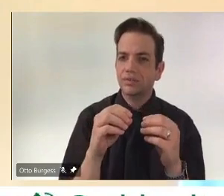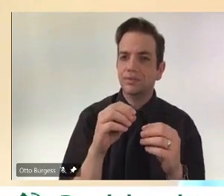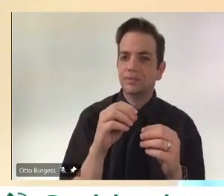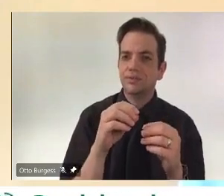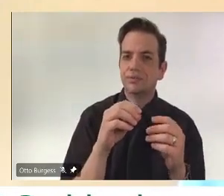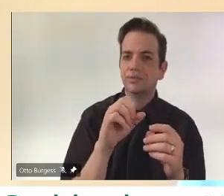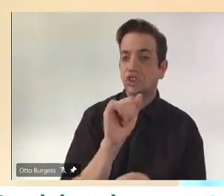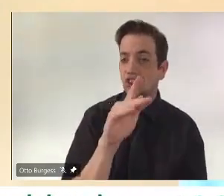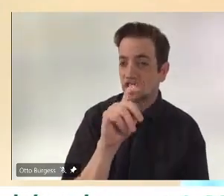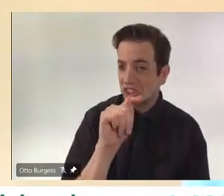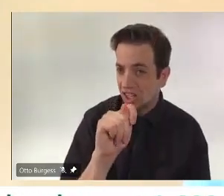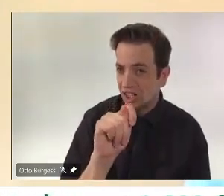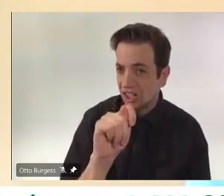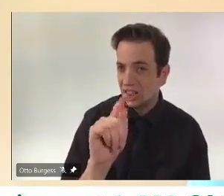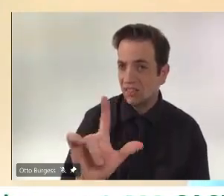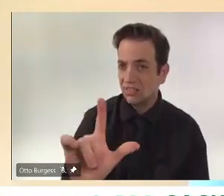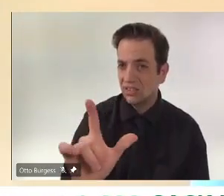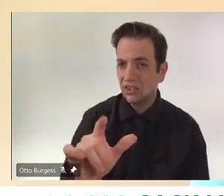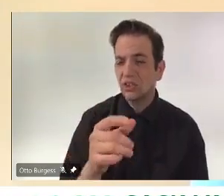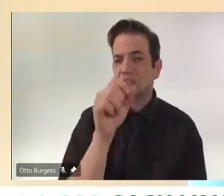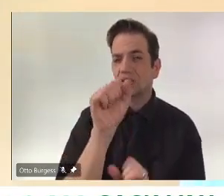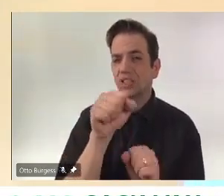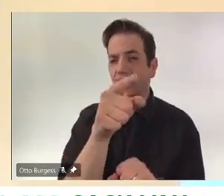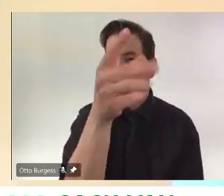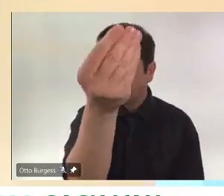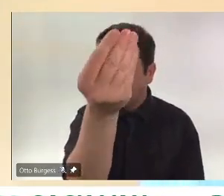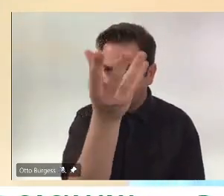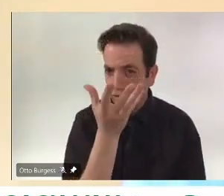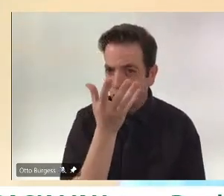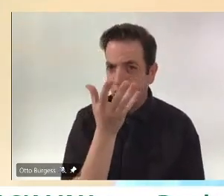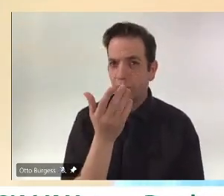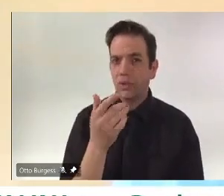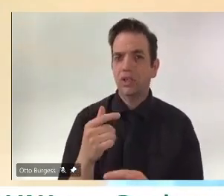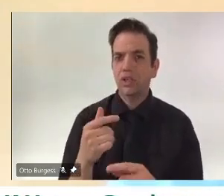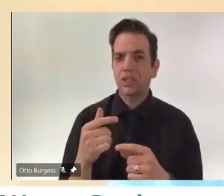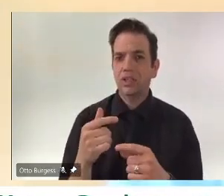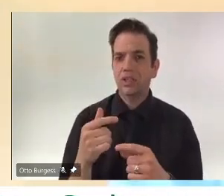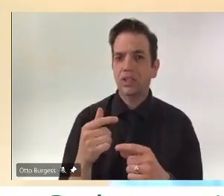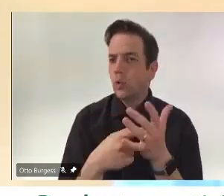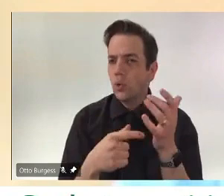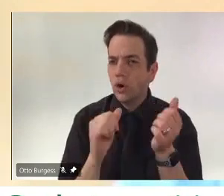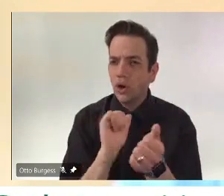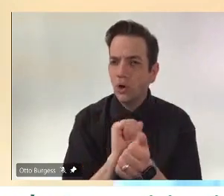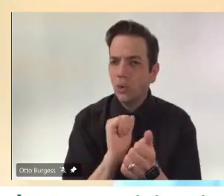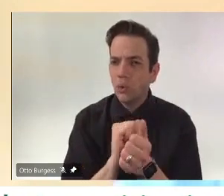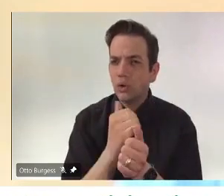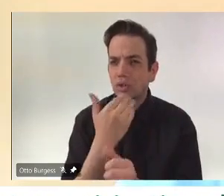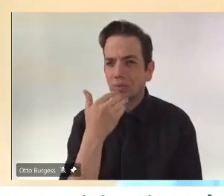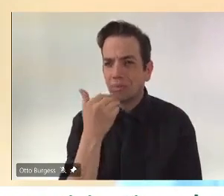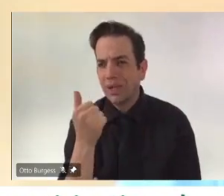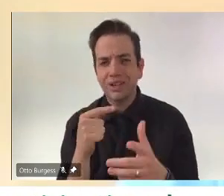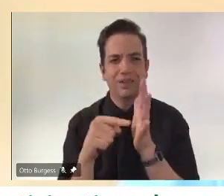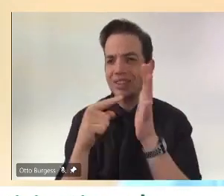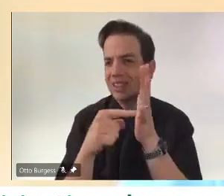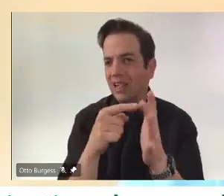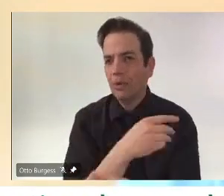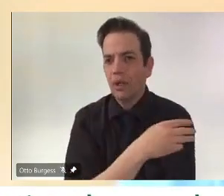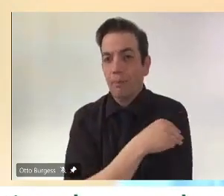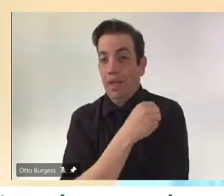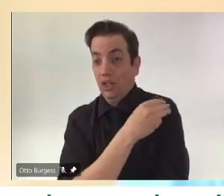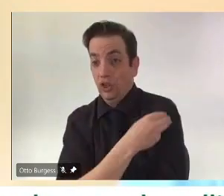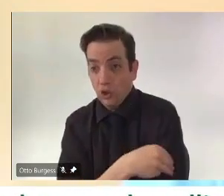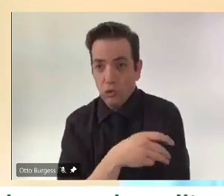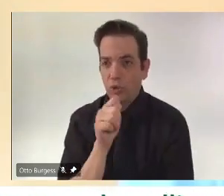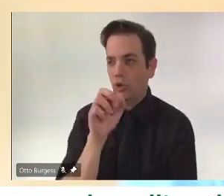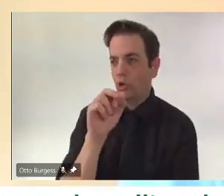or Alberta, where the numbers are up? I'm just looking for, I guess, some kind of better analysis than maybe I can